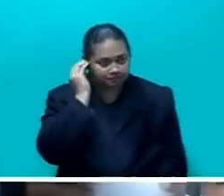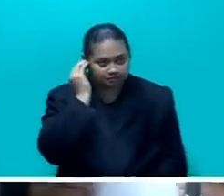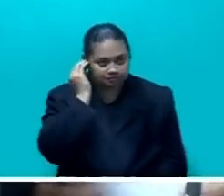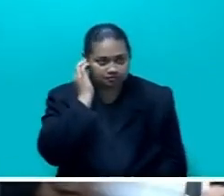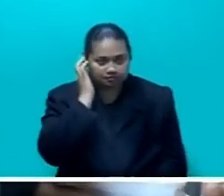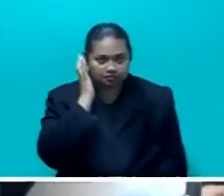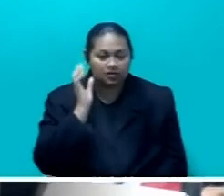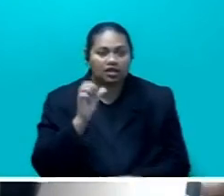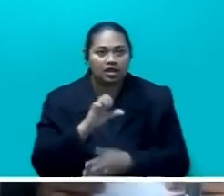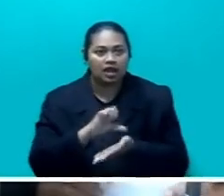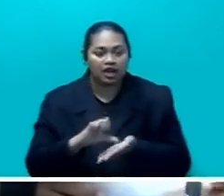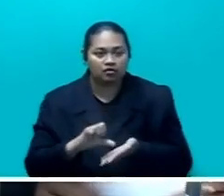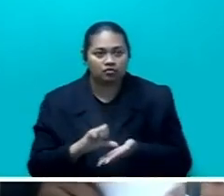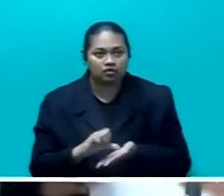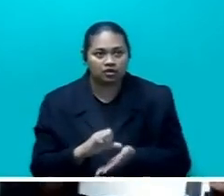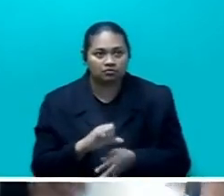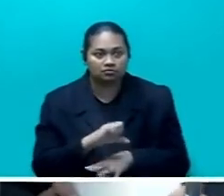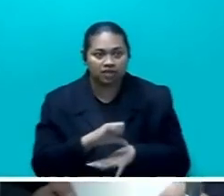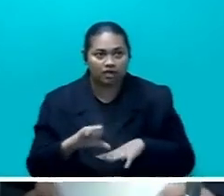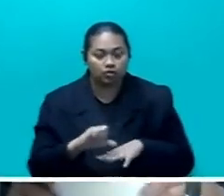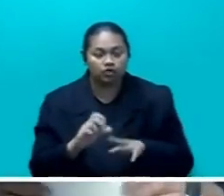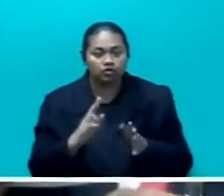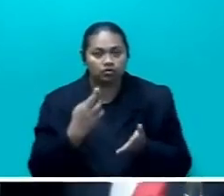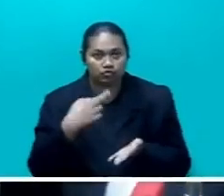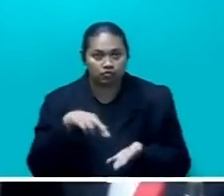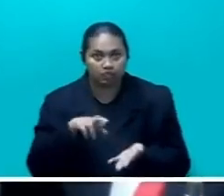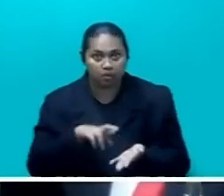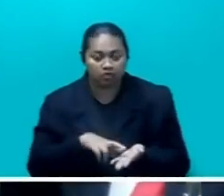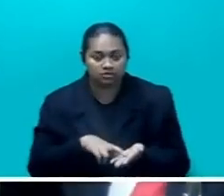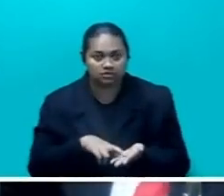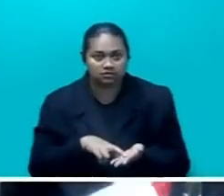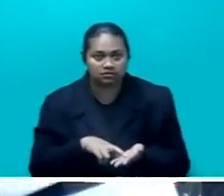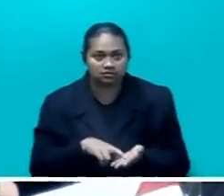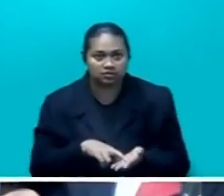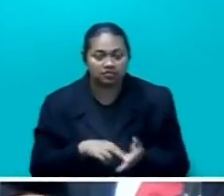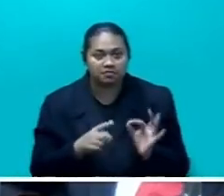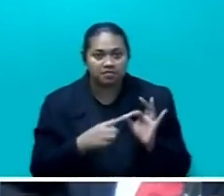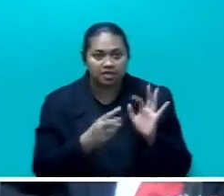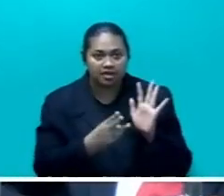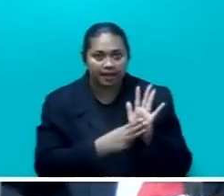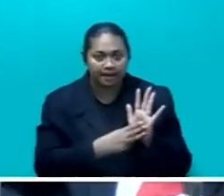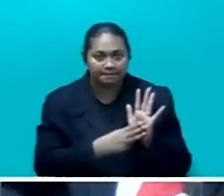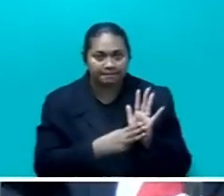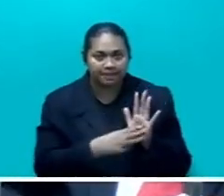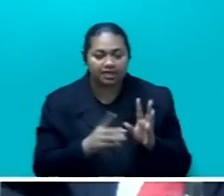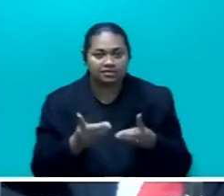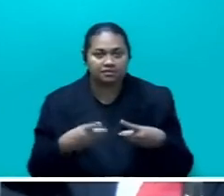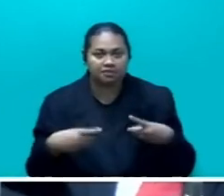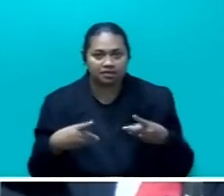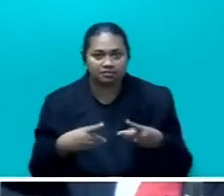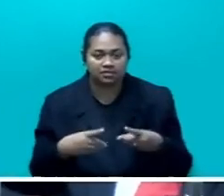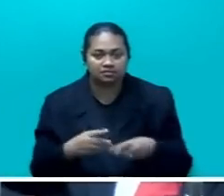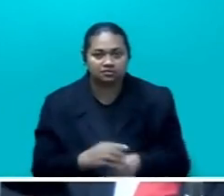Minister and of the Department of Immigration, you will understand, Rombard Speaker, that